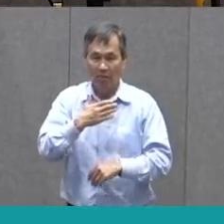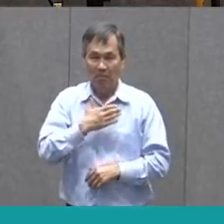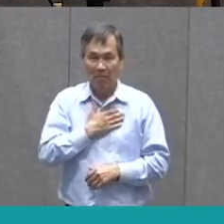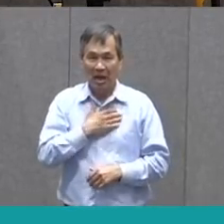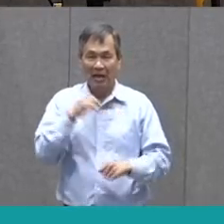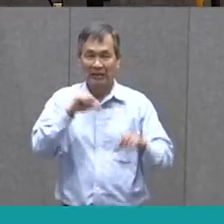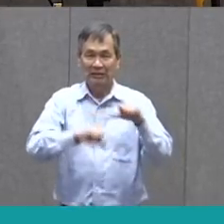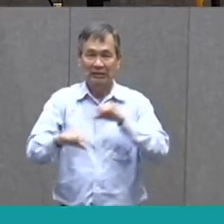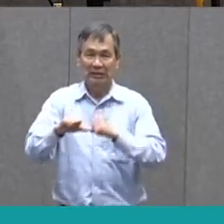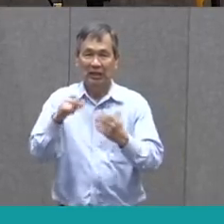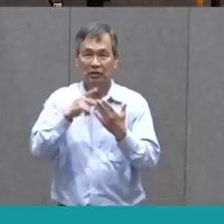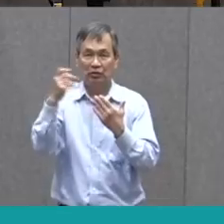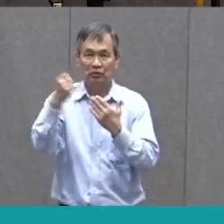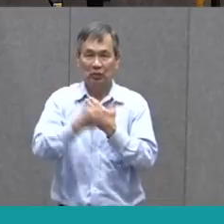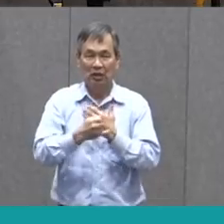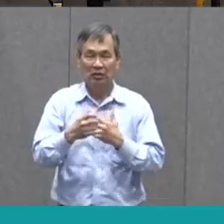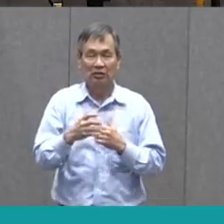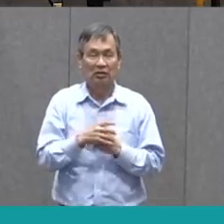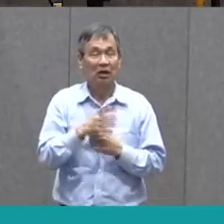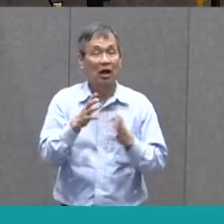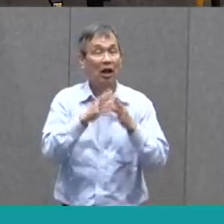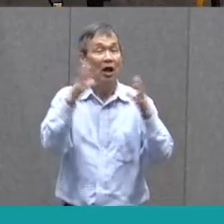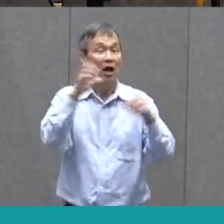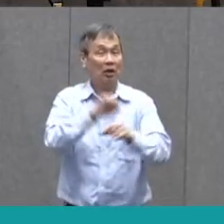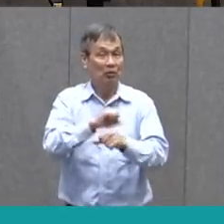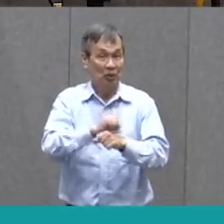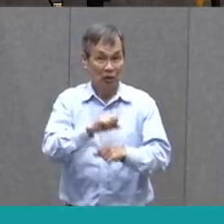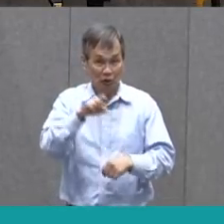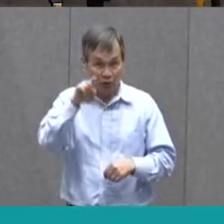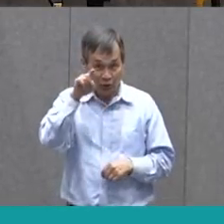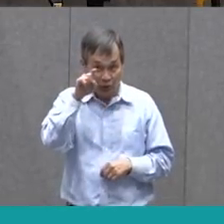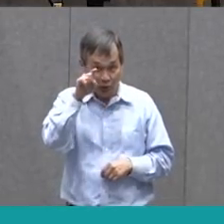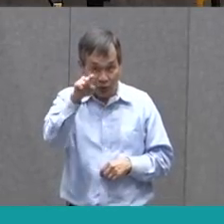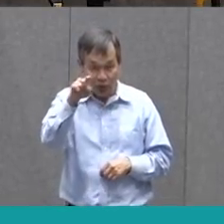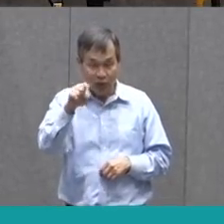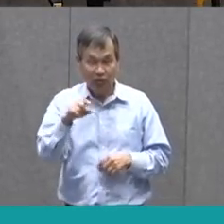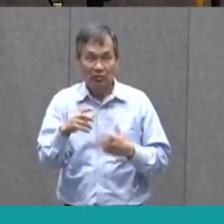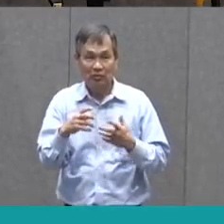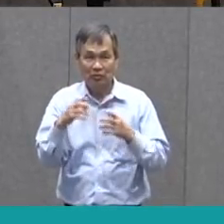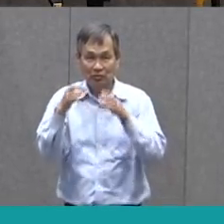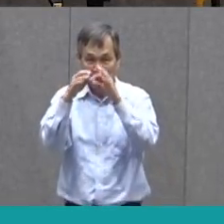a lot of work. You write your sentence while I write mine.